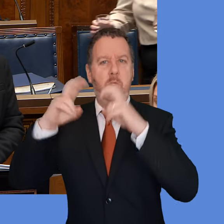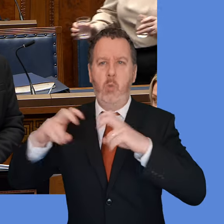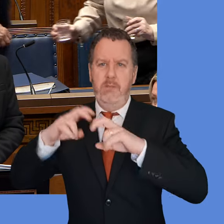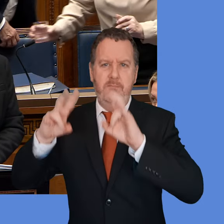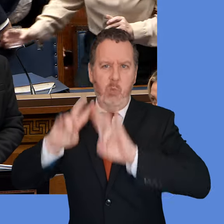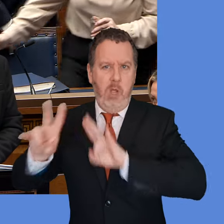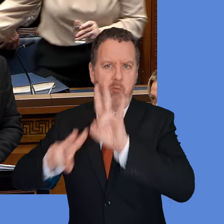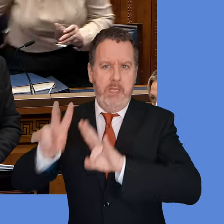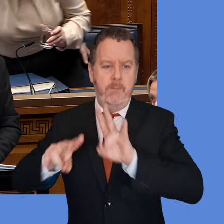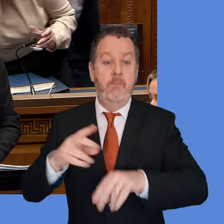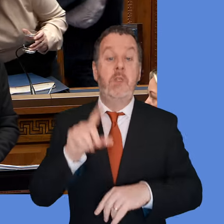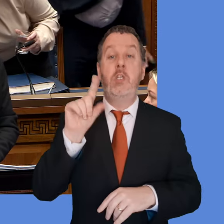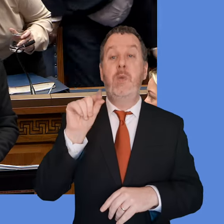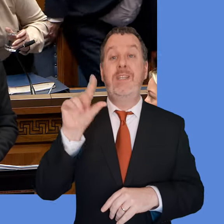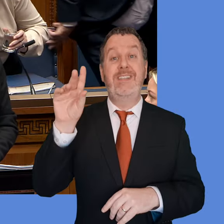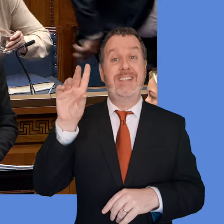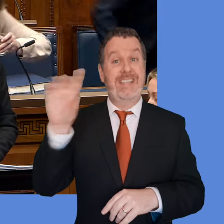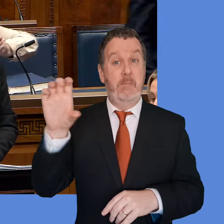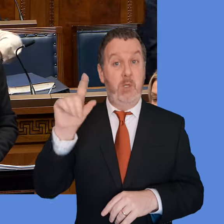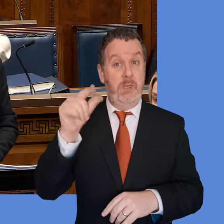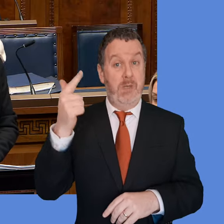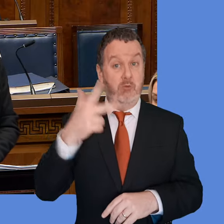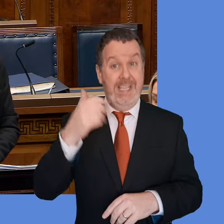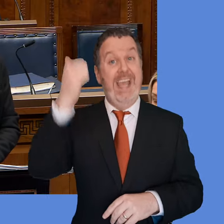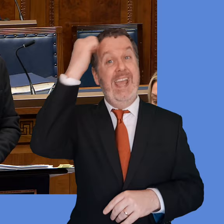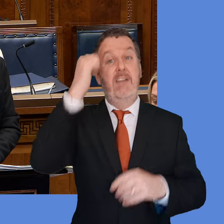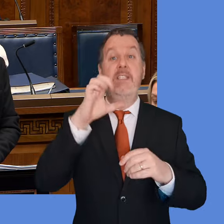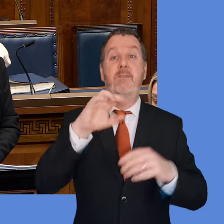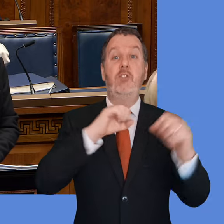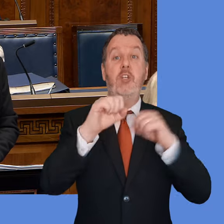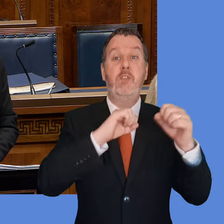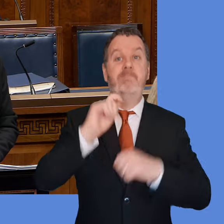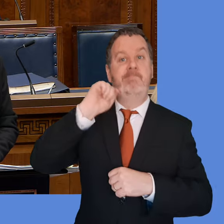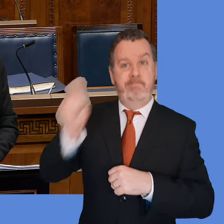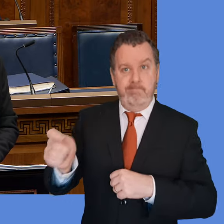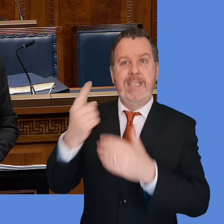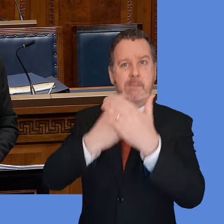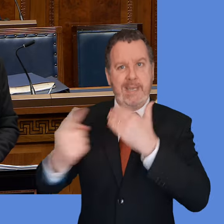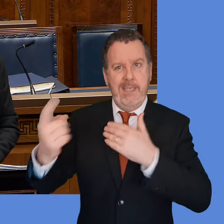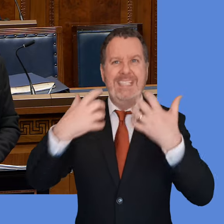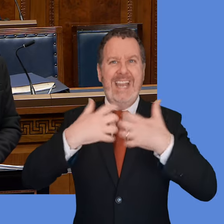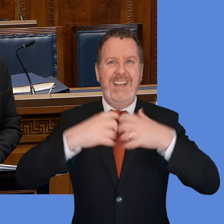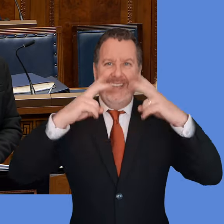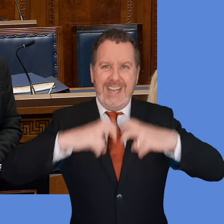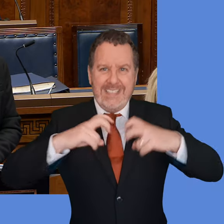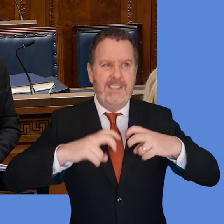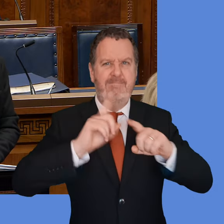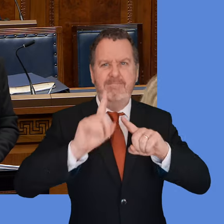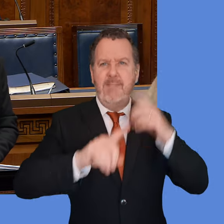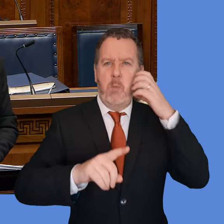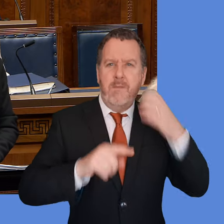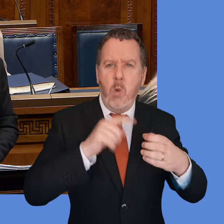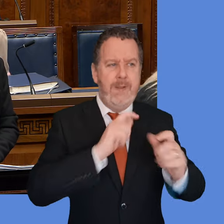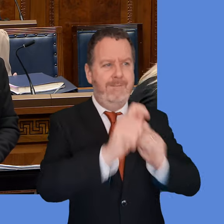the 23rd of December 2023, the head of the civil service commissioned an independent technical analysis of devices that have been allocated to former ministers and